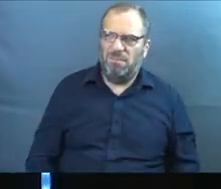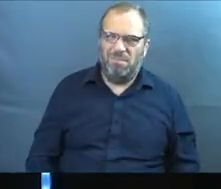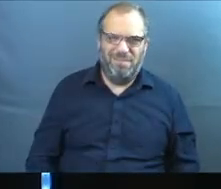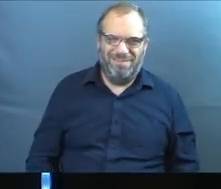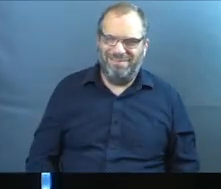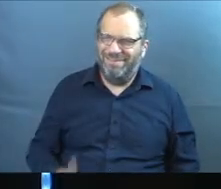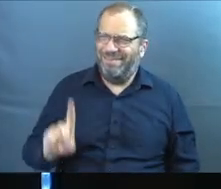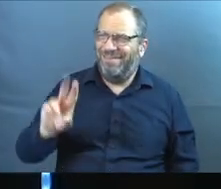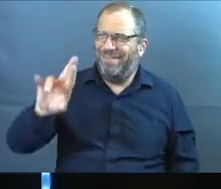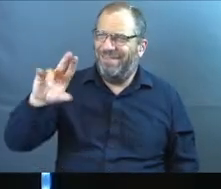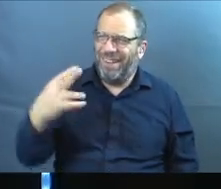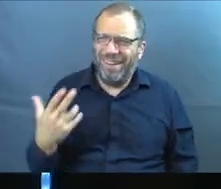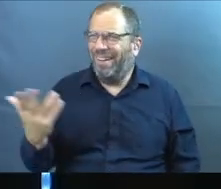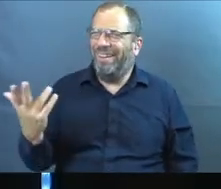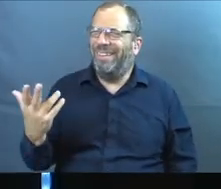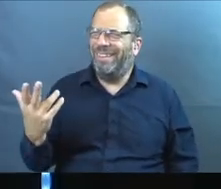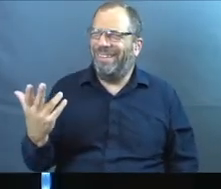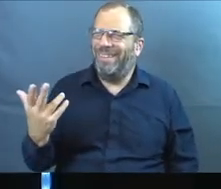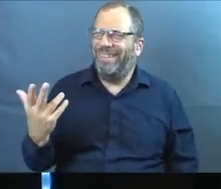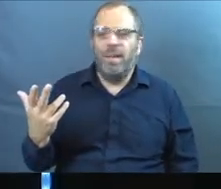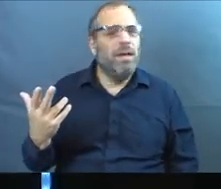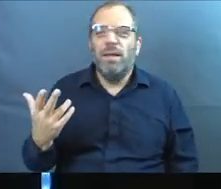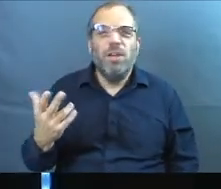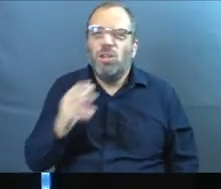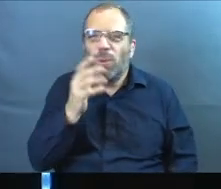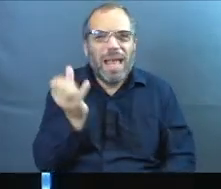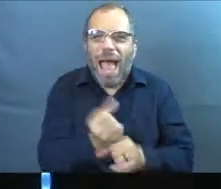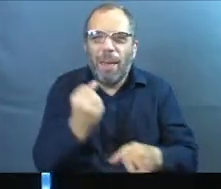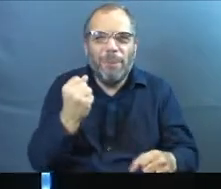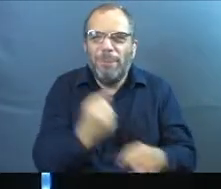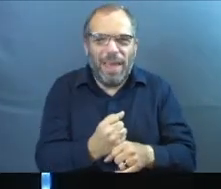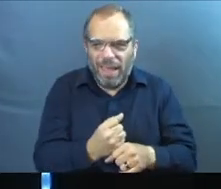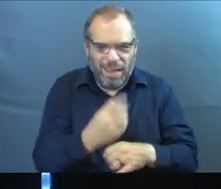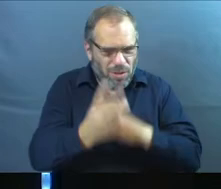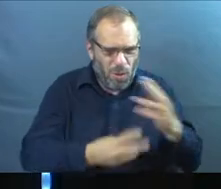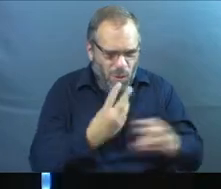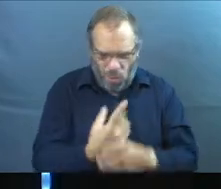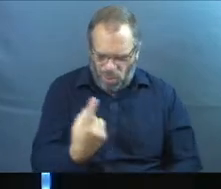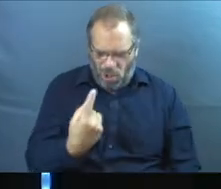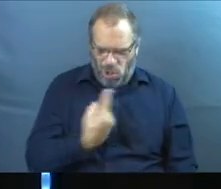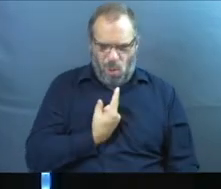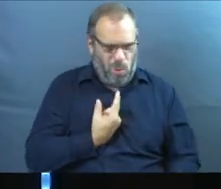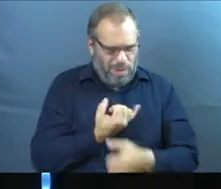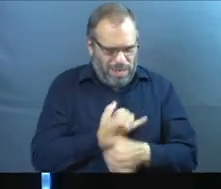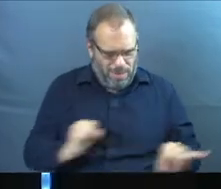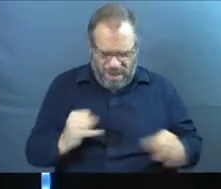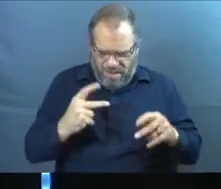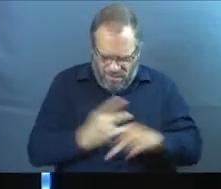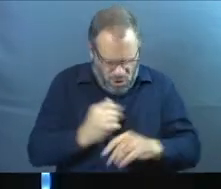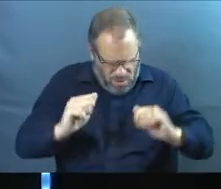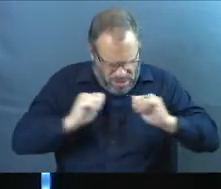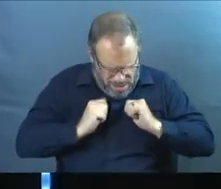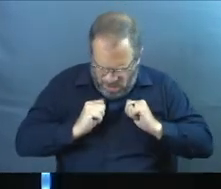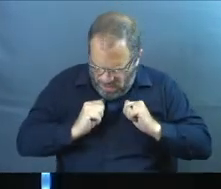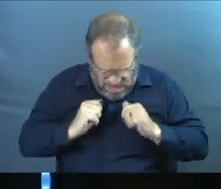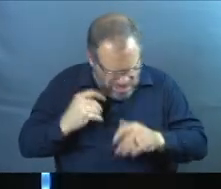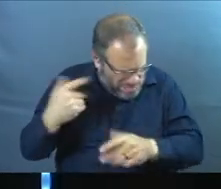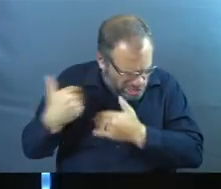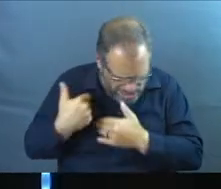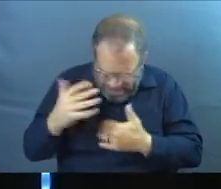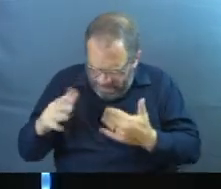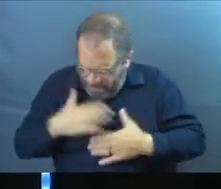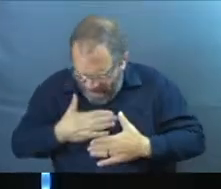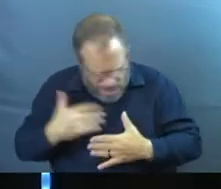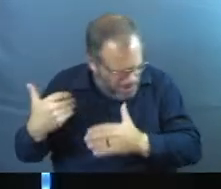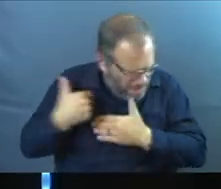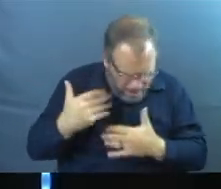for sure, but we don't get it right. We were not created to go at this world alone, to try to figure it out ourselves, to carry the weight and to say,